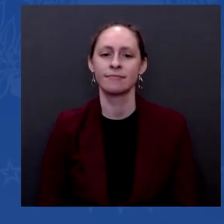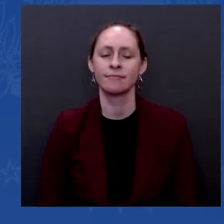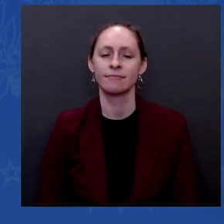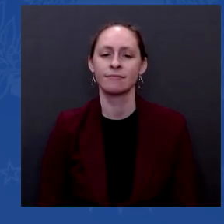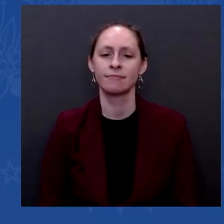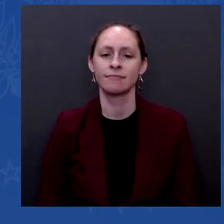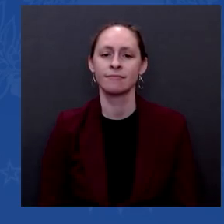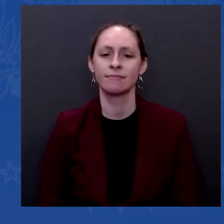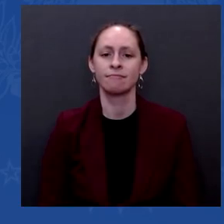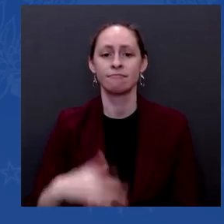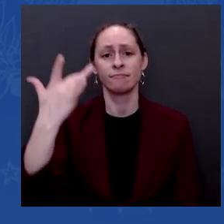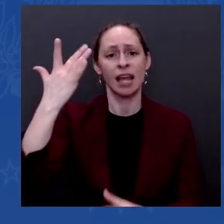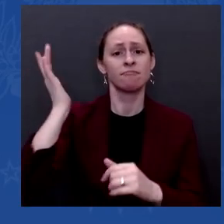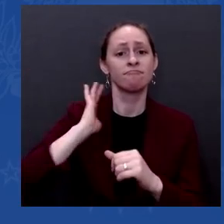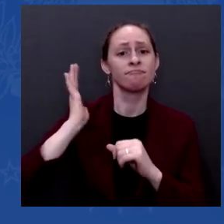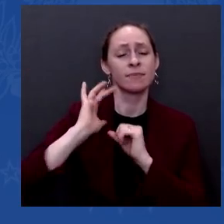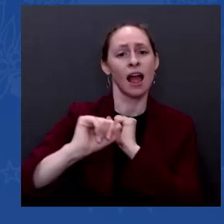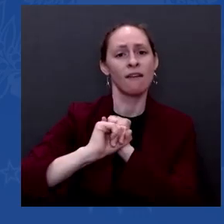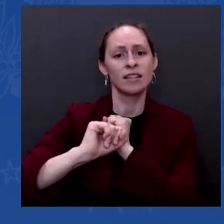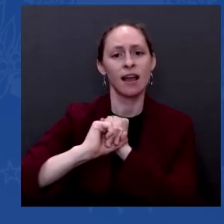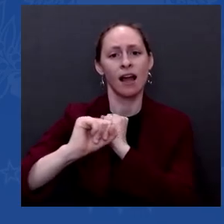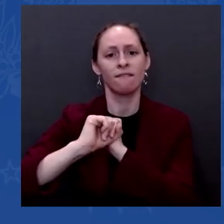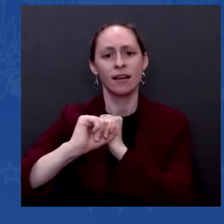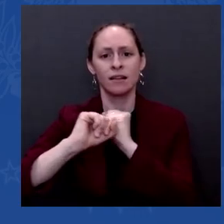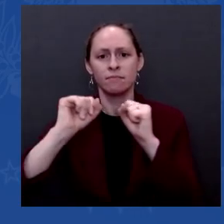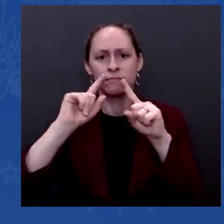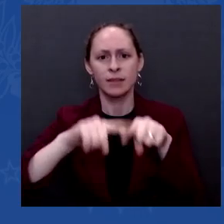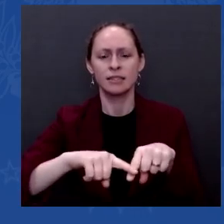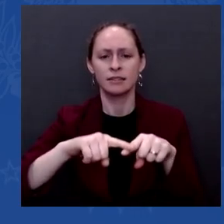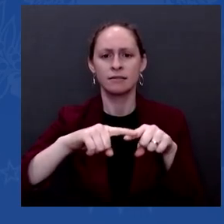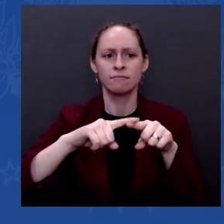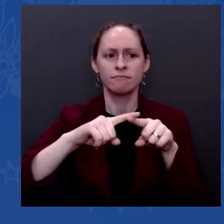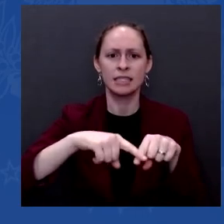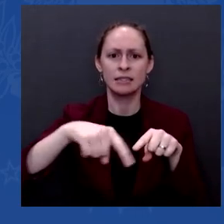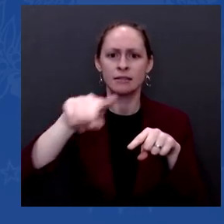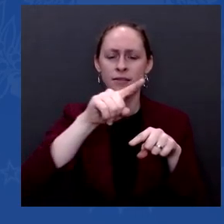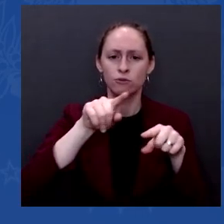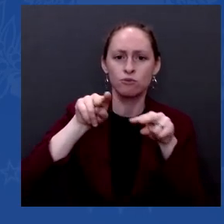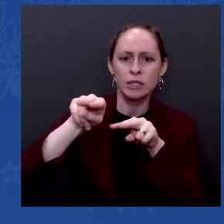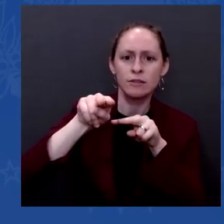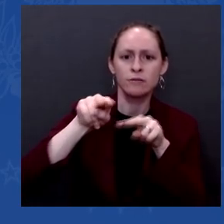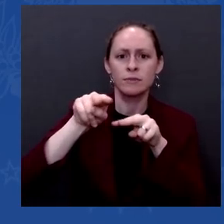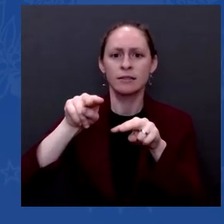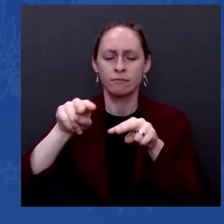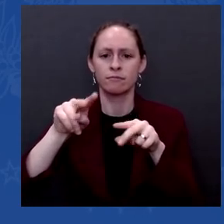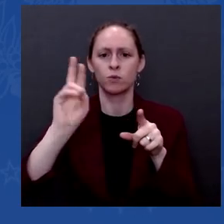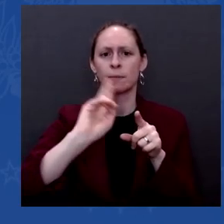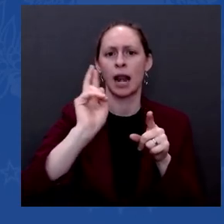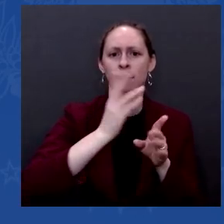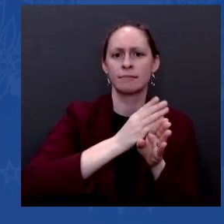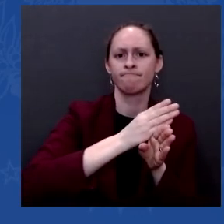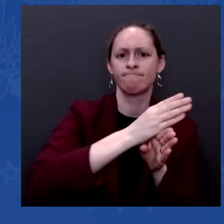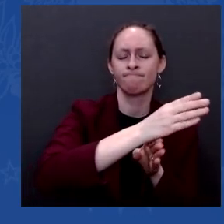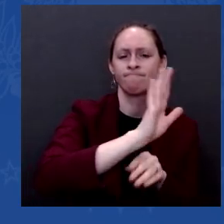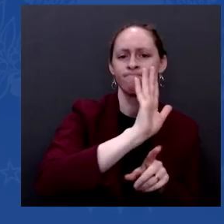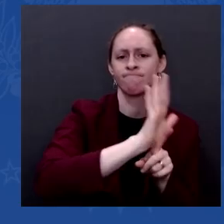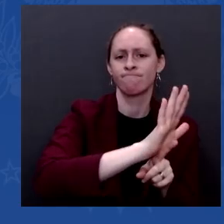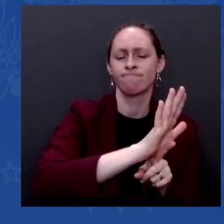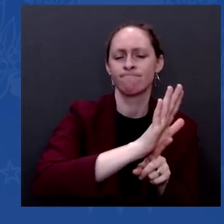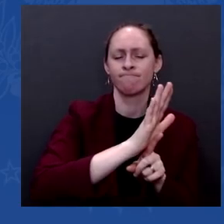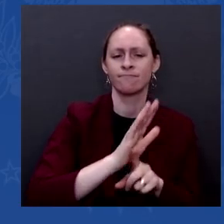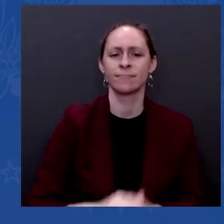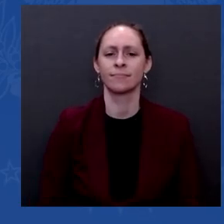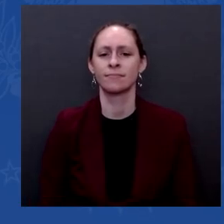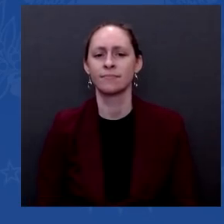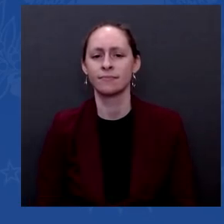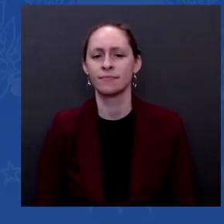network you look at, what cable you look at. And it's never quite been like